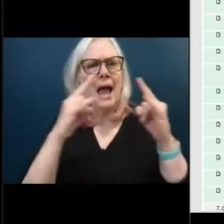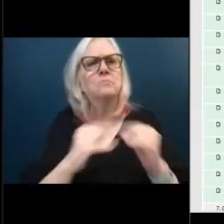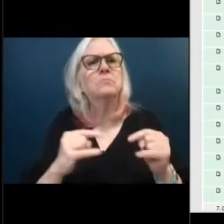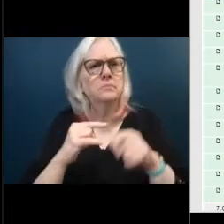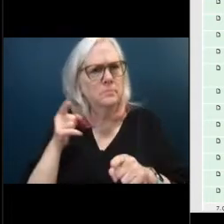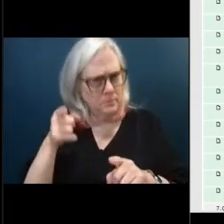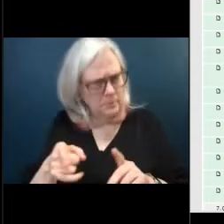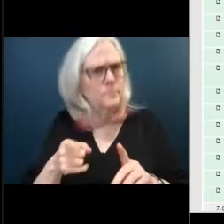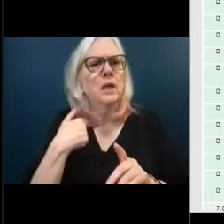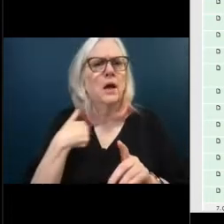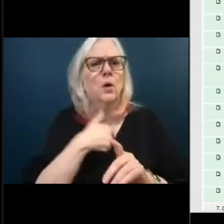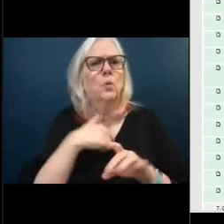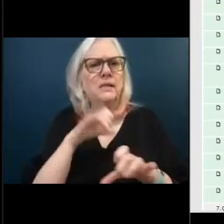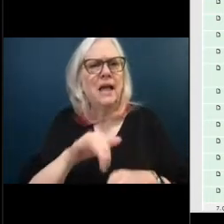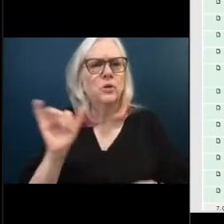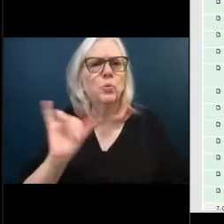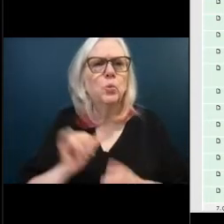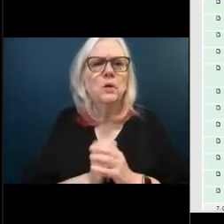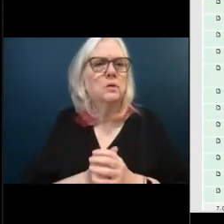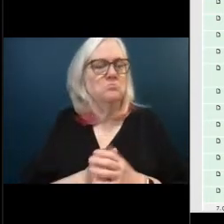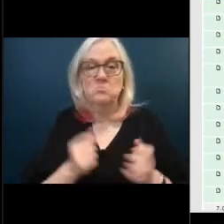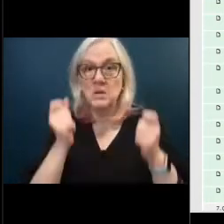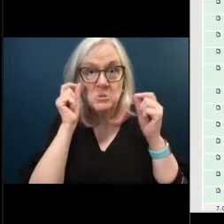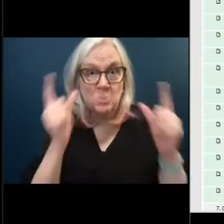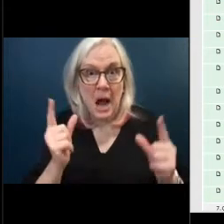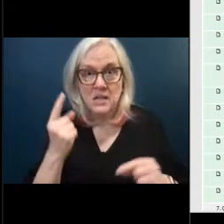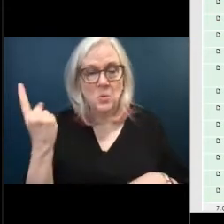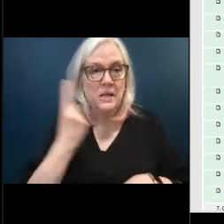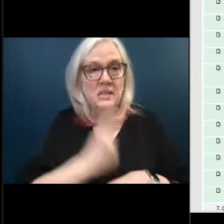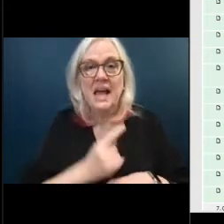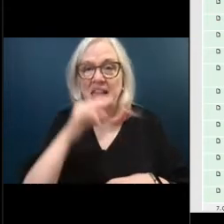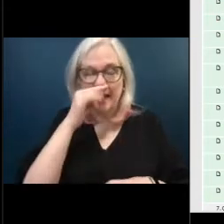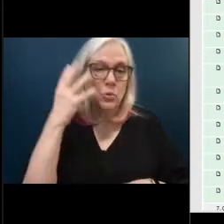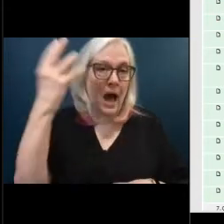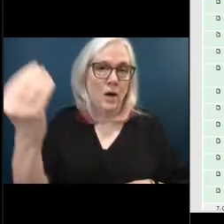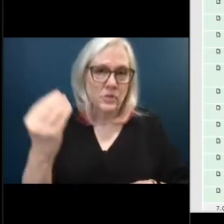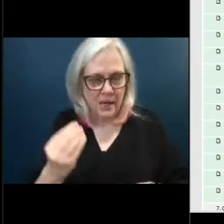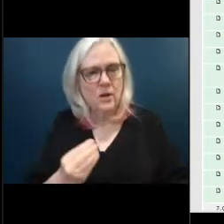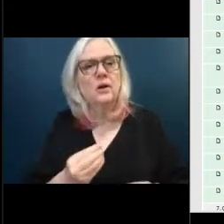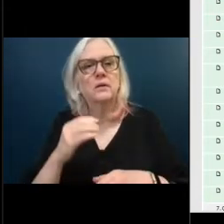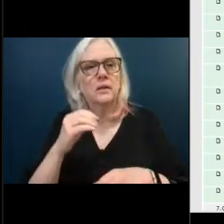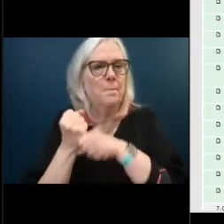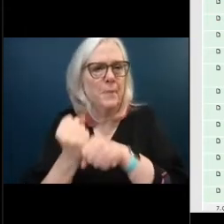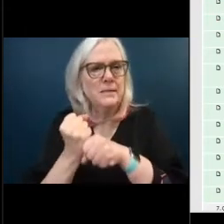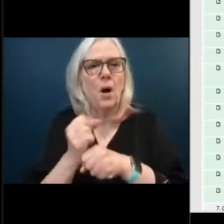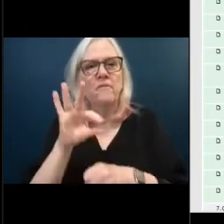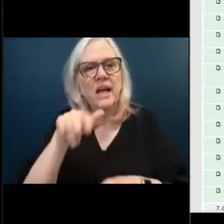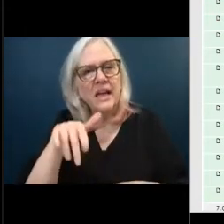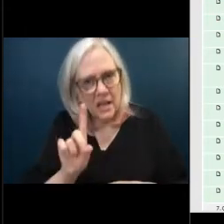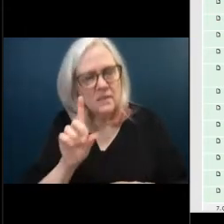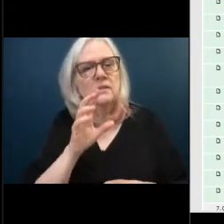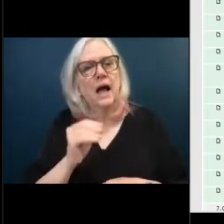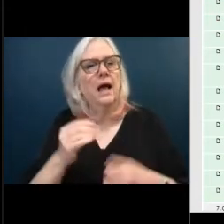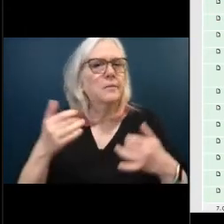baseball out there. And man, you'd be surprised. One day it was hitting and catching. I mean, amazingly. But at any rate, those are two things I'd like for y'all to put on this agenda.